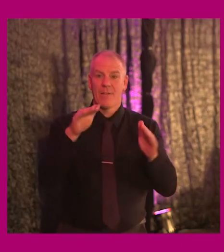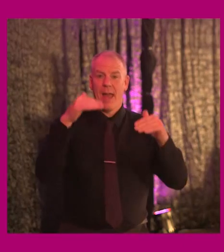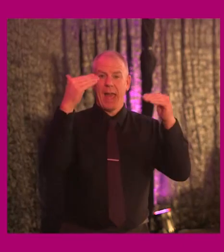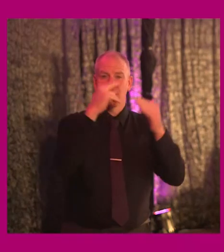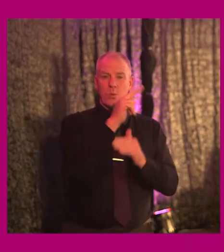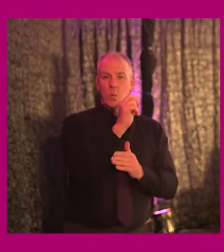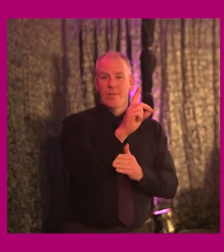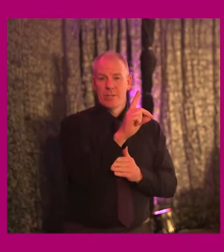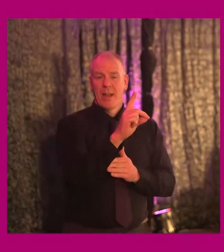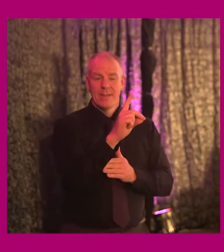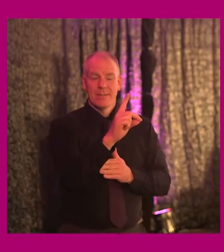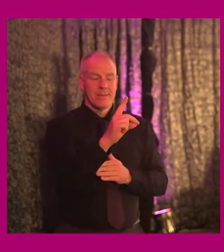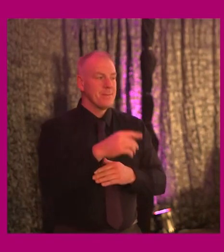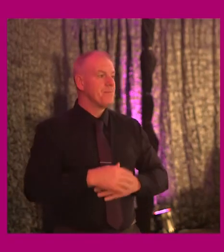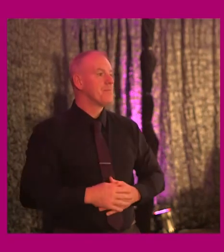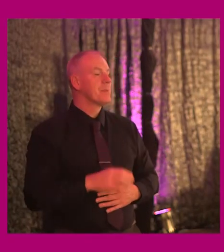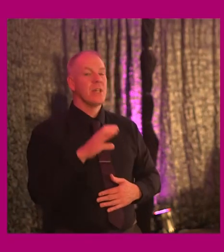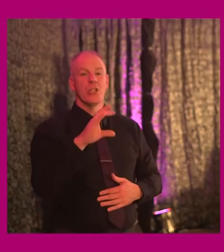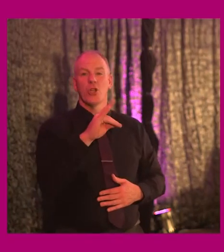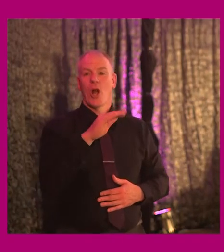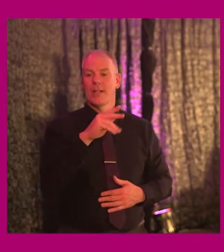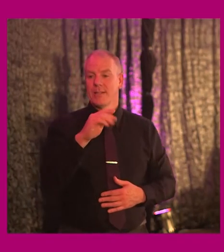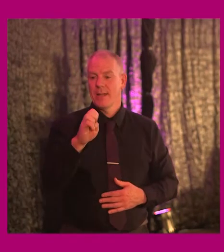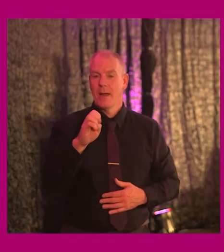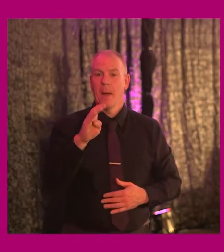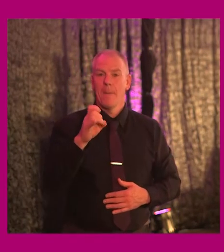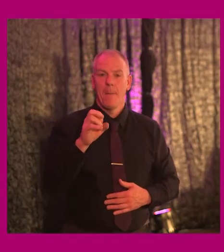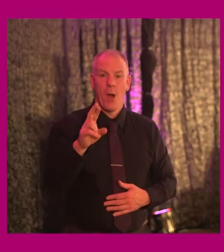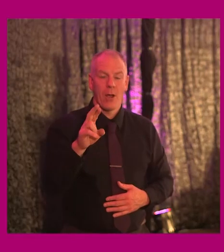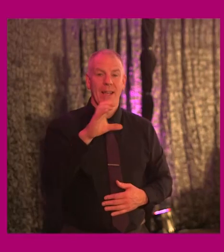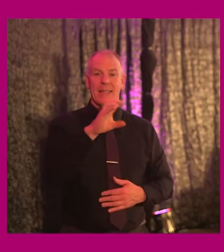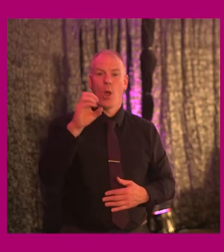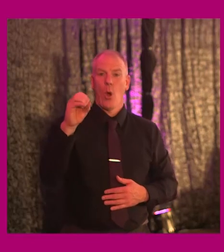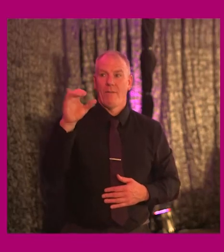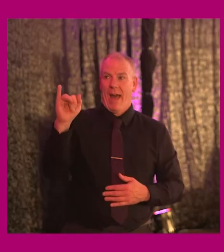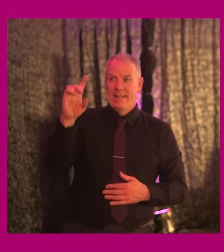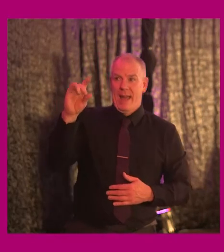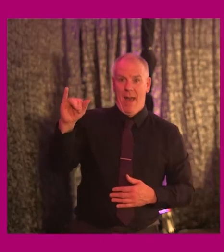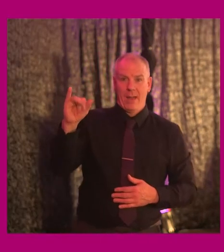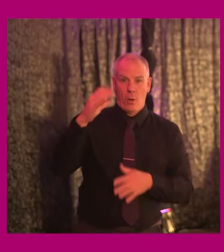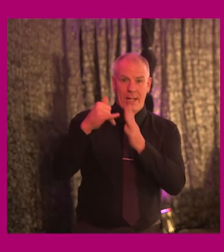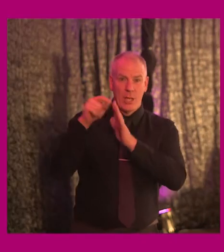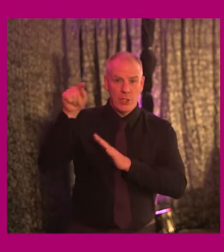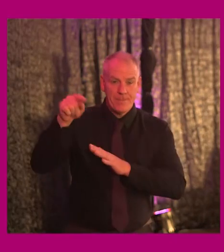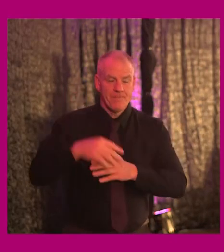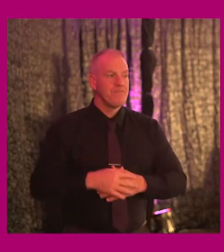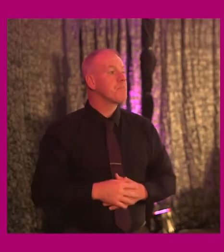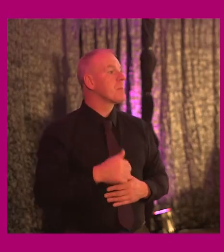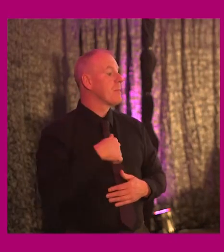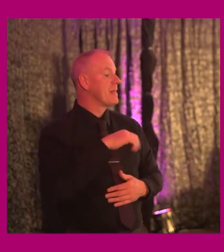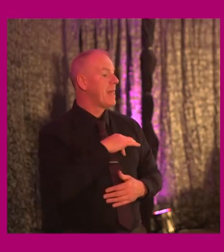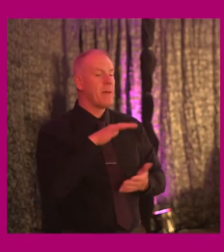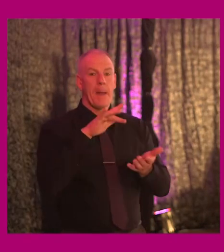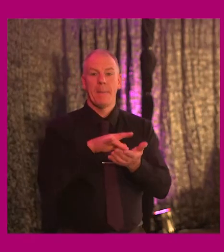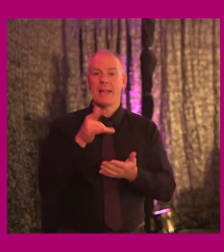Design. I'm Charlotte Barker, so yes Chief Executive of the IDI. I am a middle